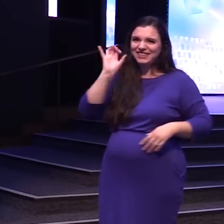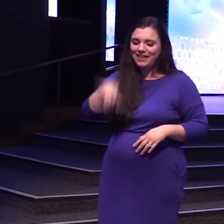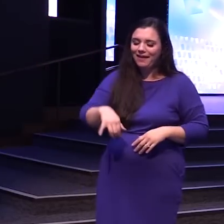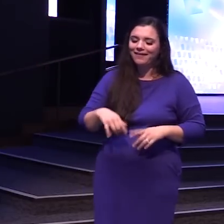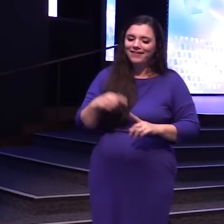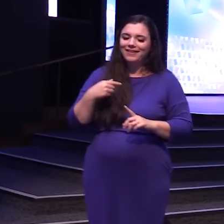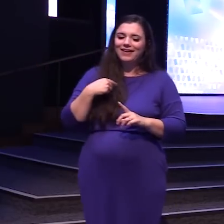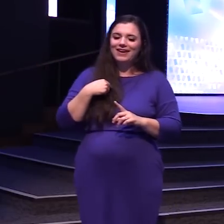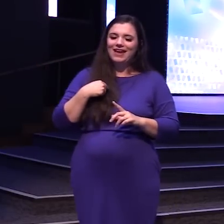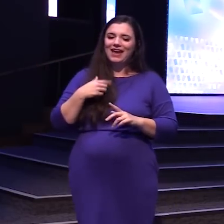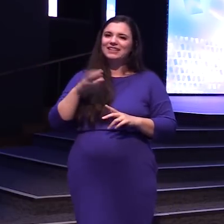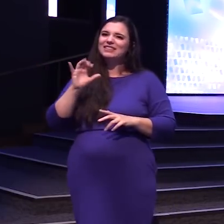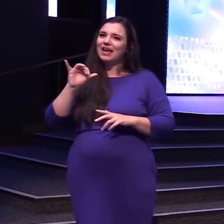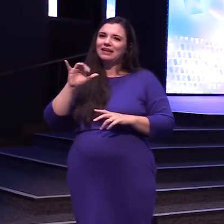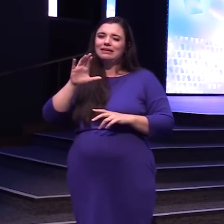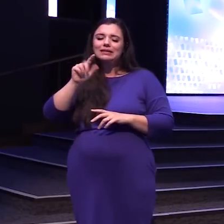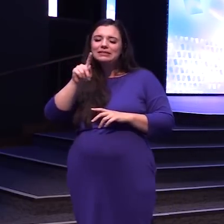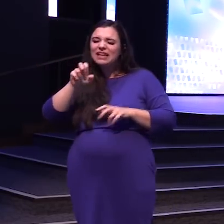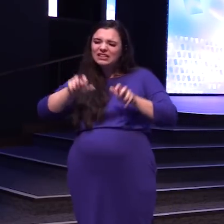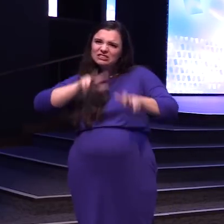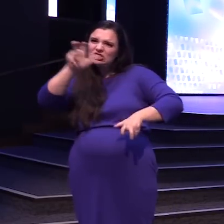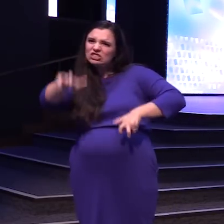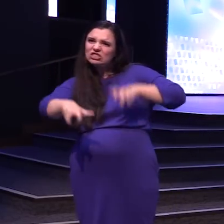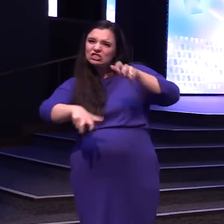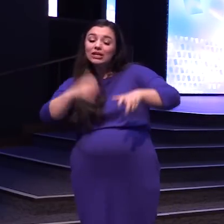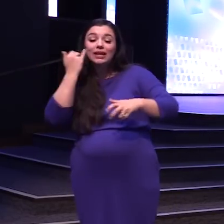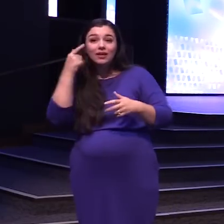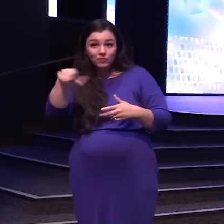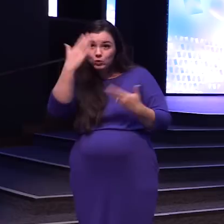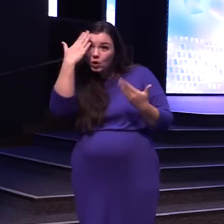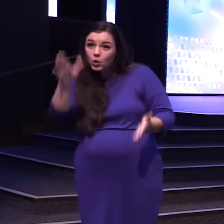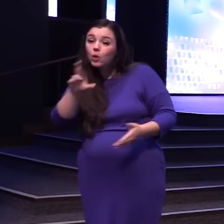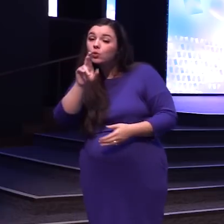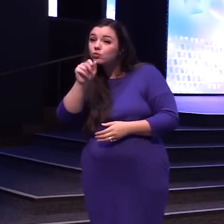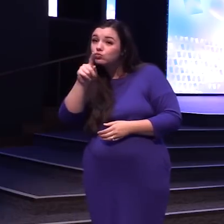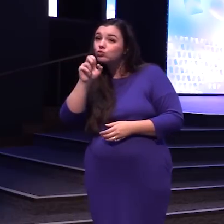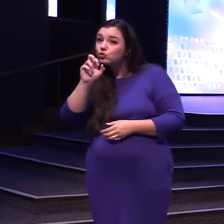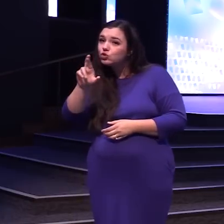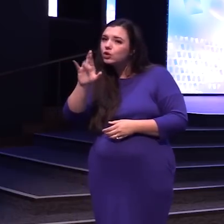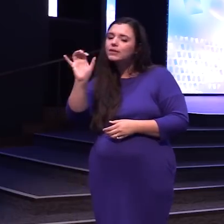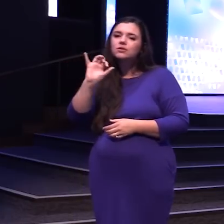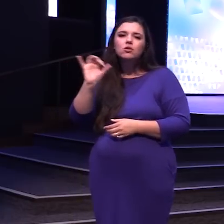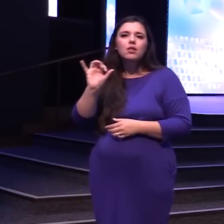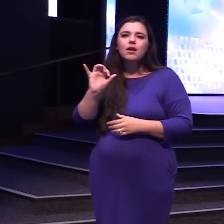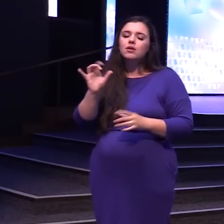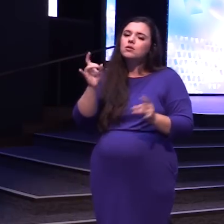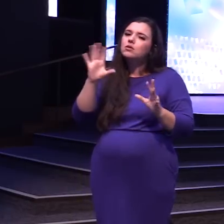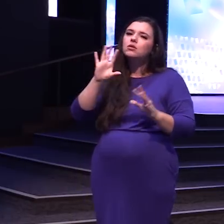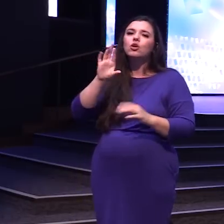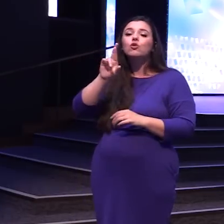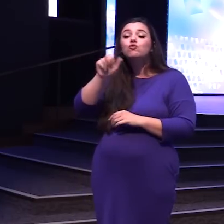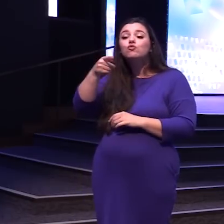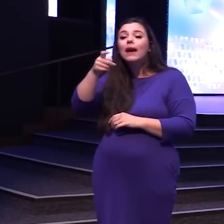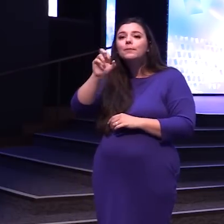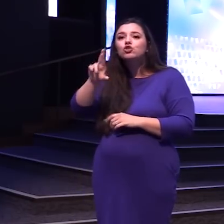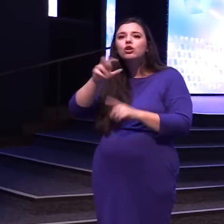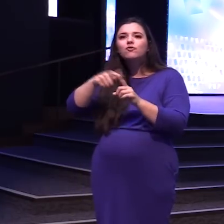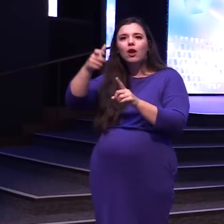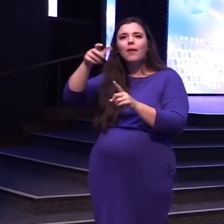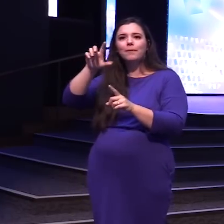And it's got Its nasty talons Going And if you don't Know this Roosters Are like the Raptors From Jurassic World